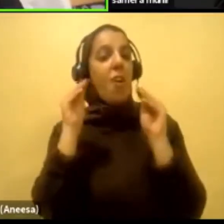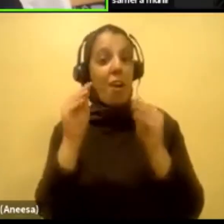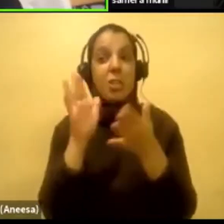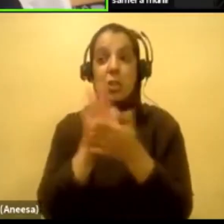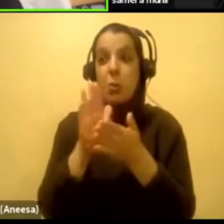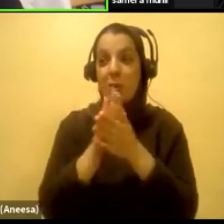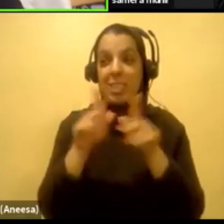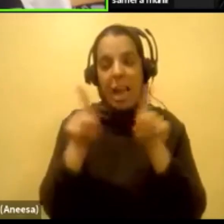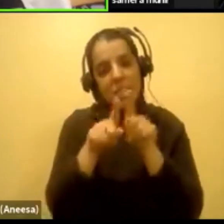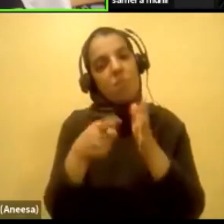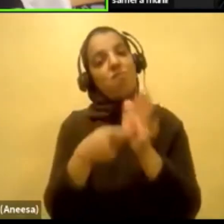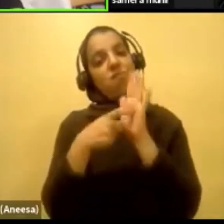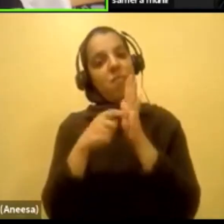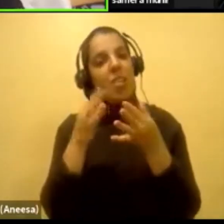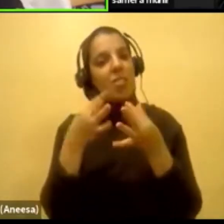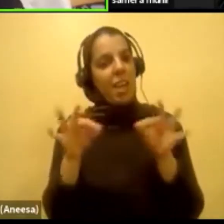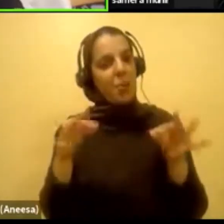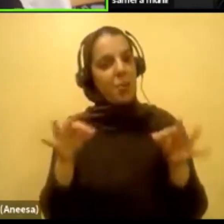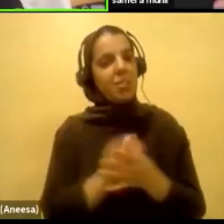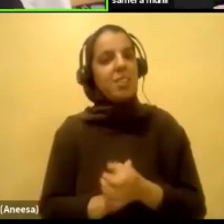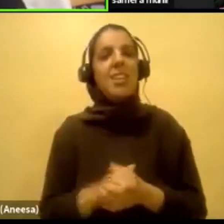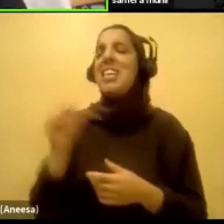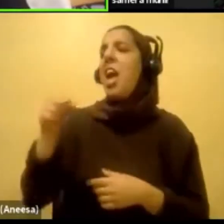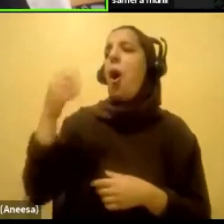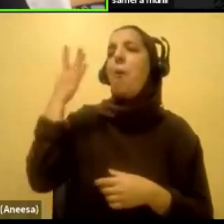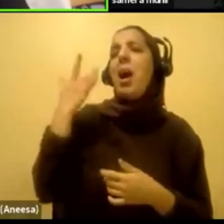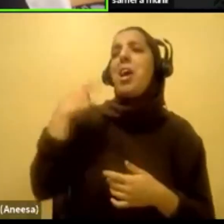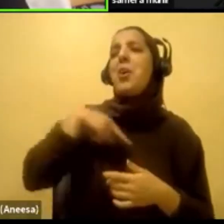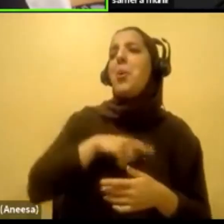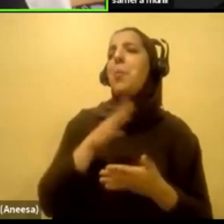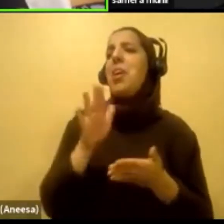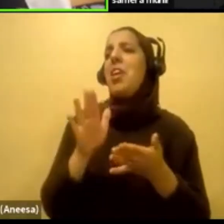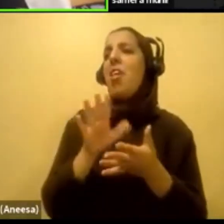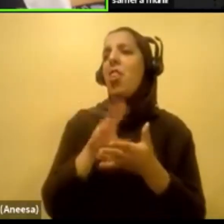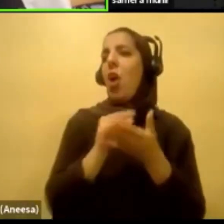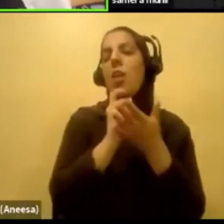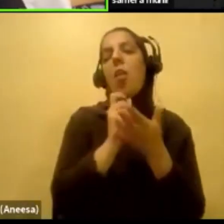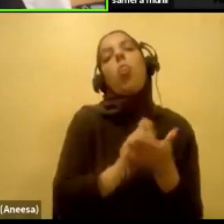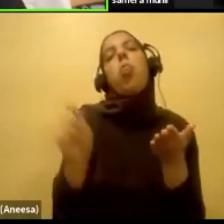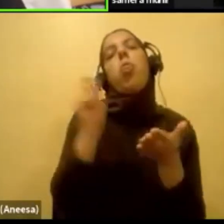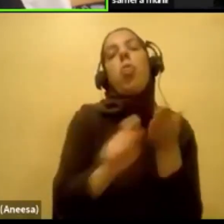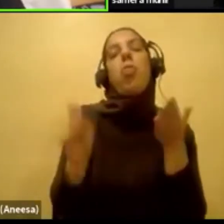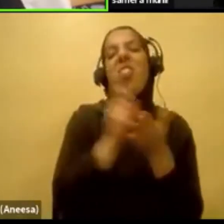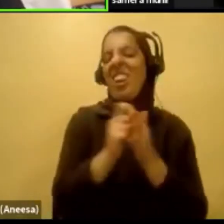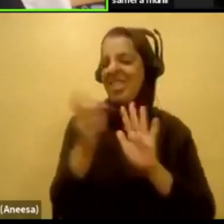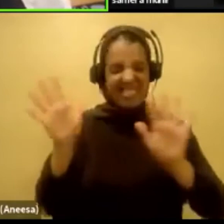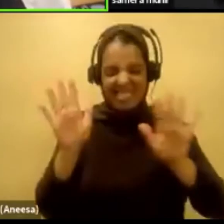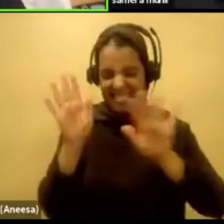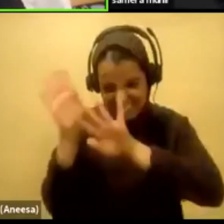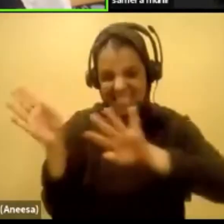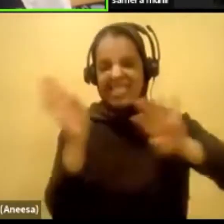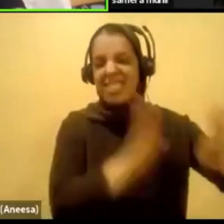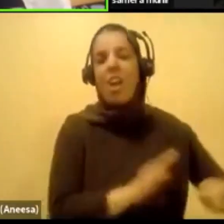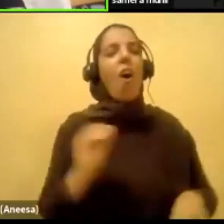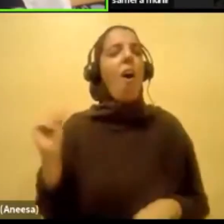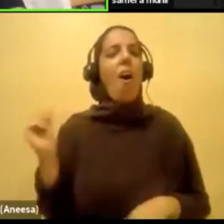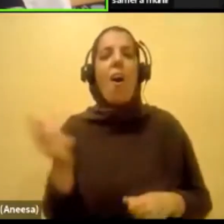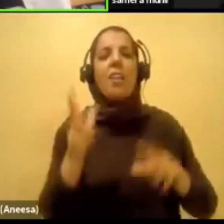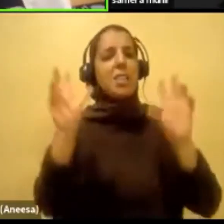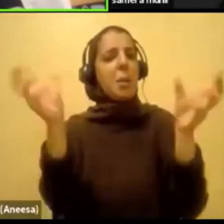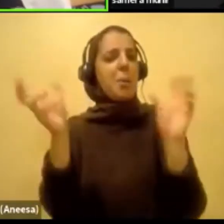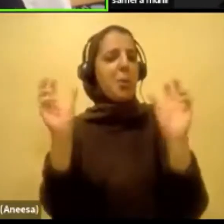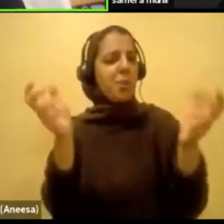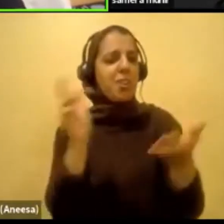110%. Yeah. Why are we learning cursive writing? Bro, nobody writes on paper these days. Everything is on a computer. Everything is on our